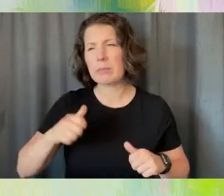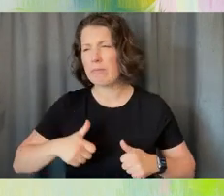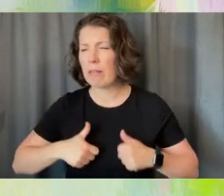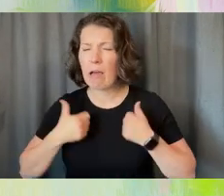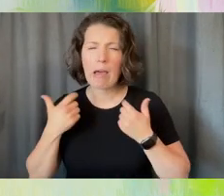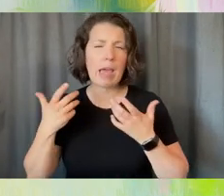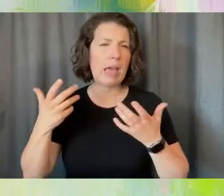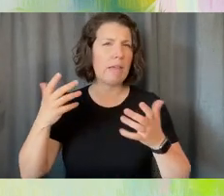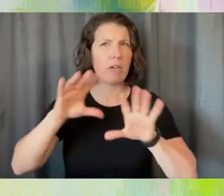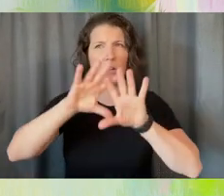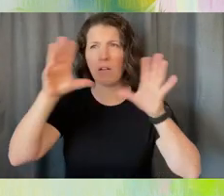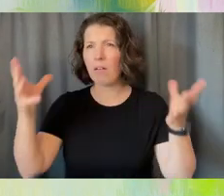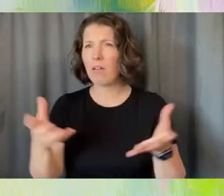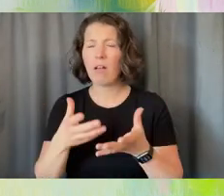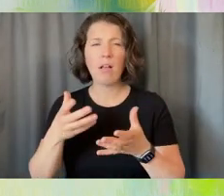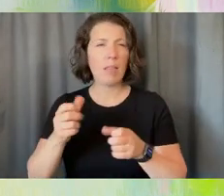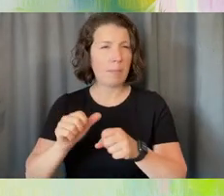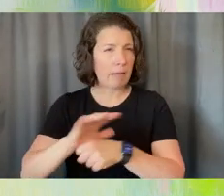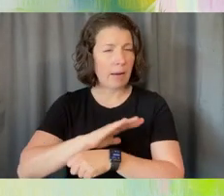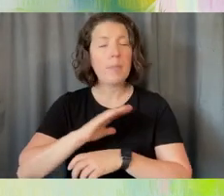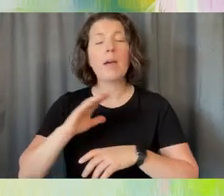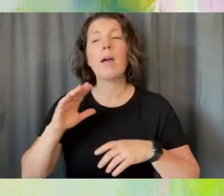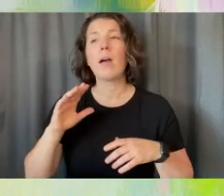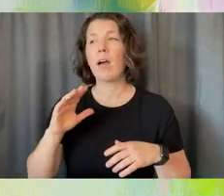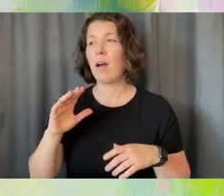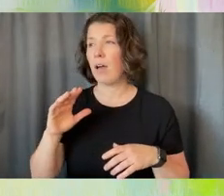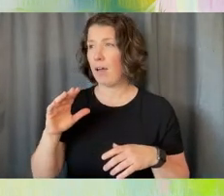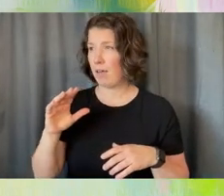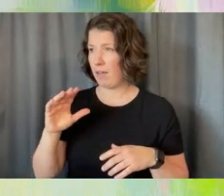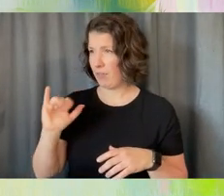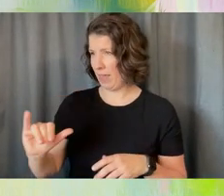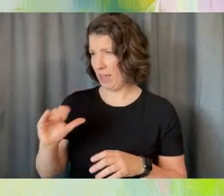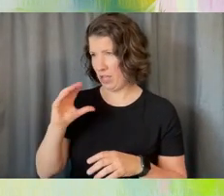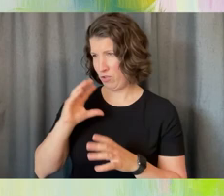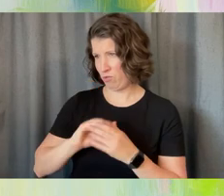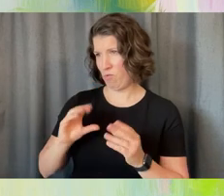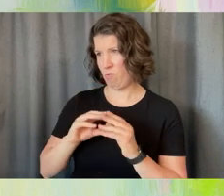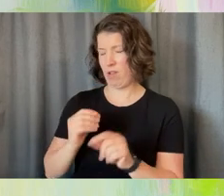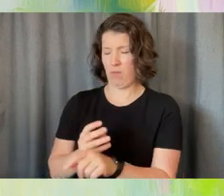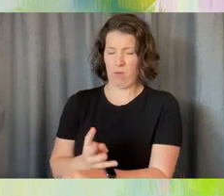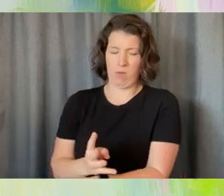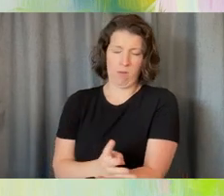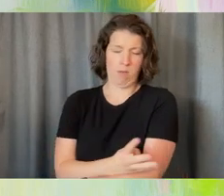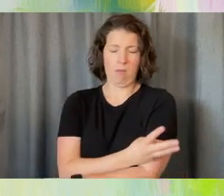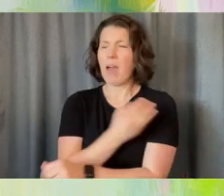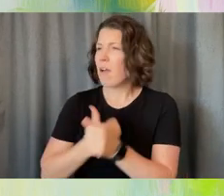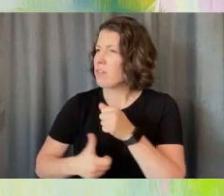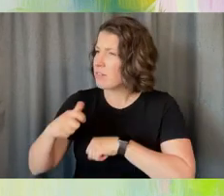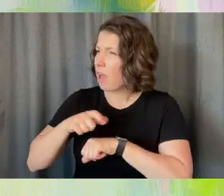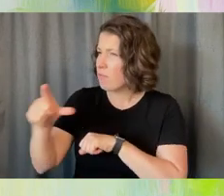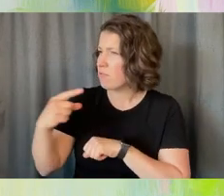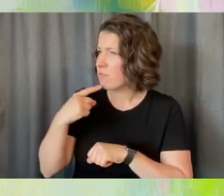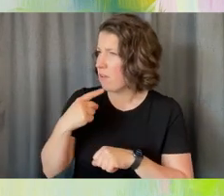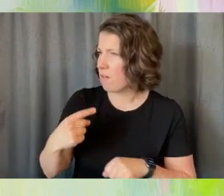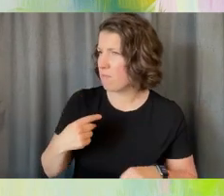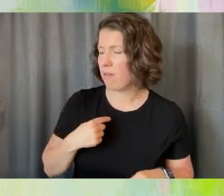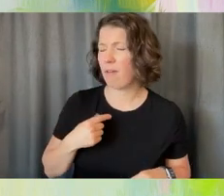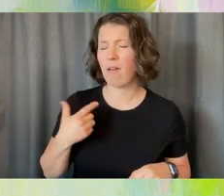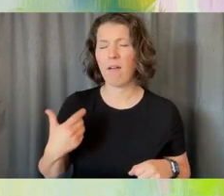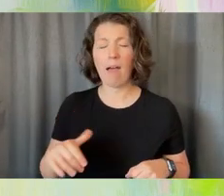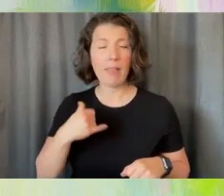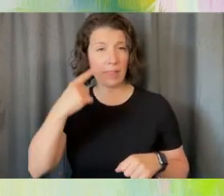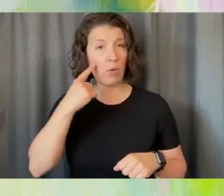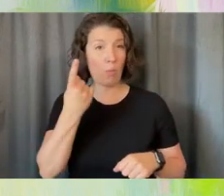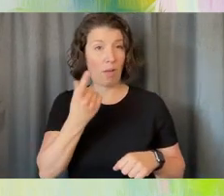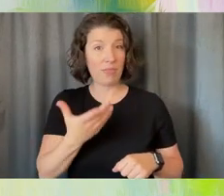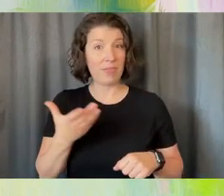Melanie, that story gives me goosebumps every time that I hear you tell it. And I think one of the things that maybe goes